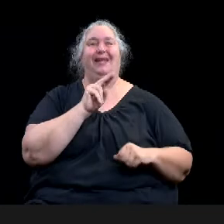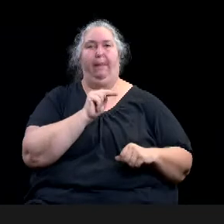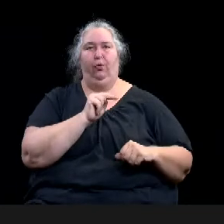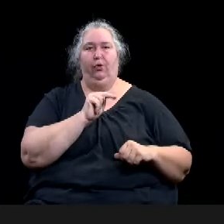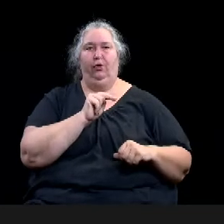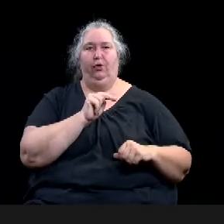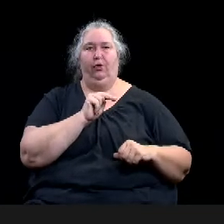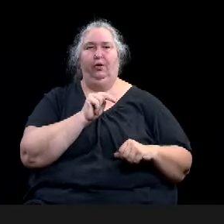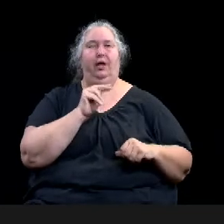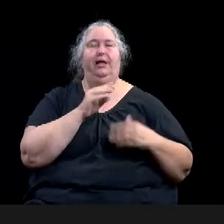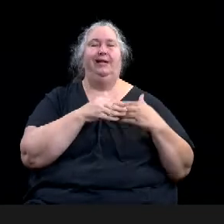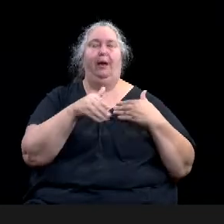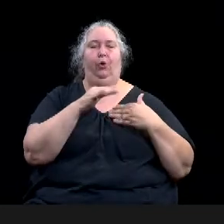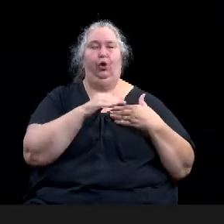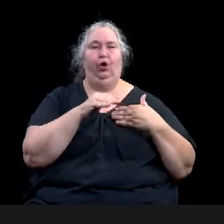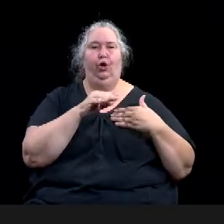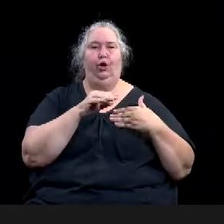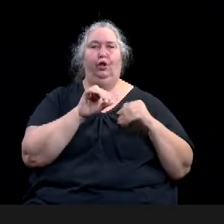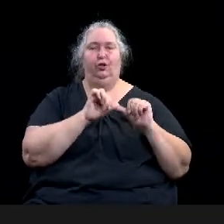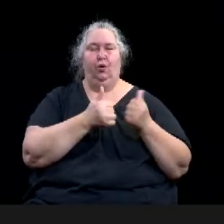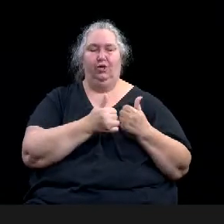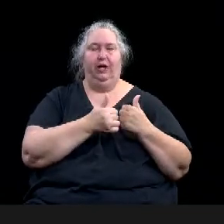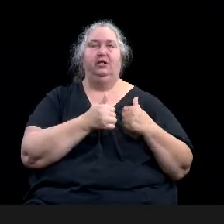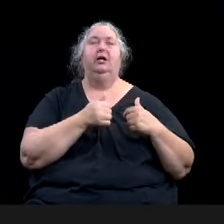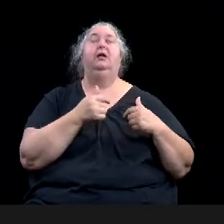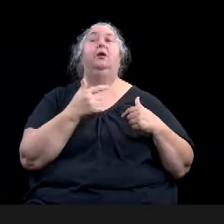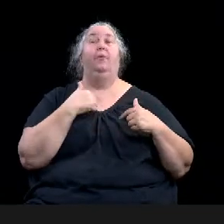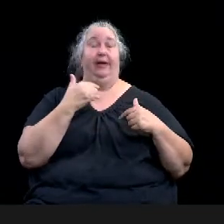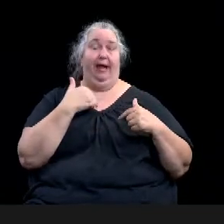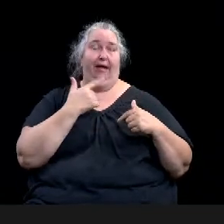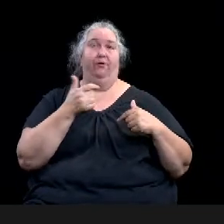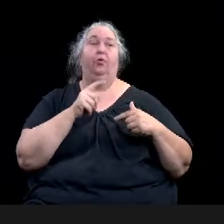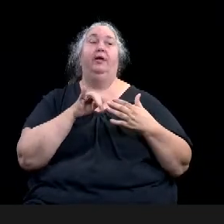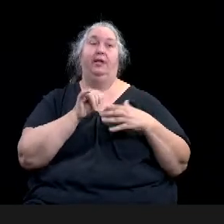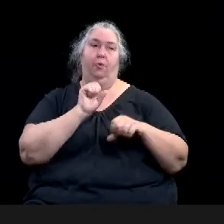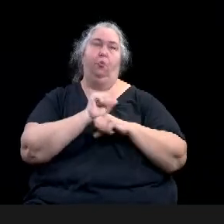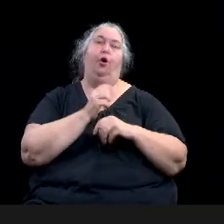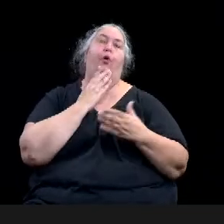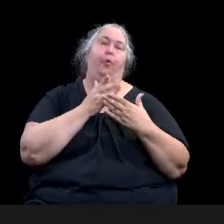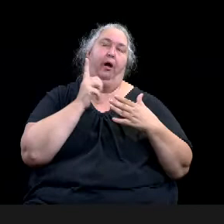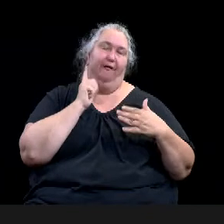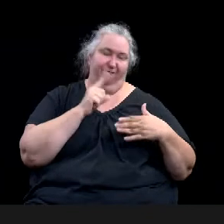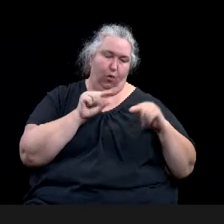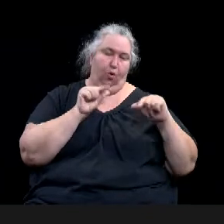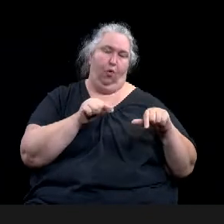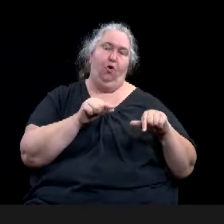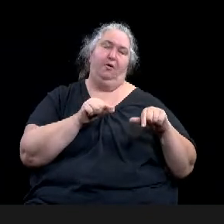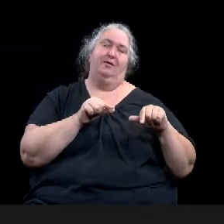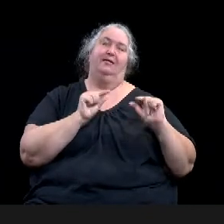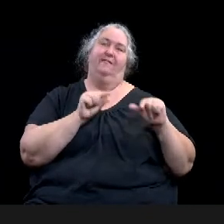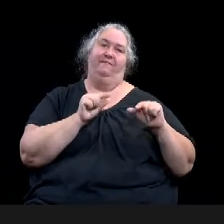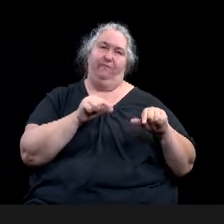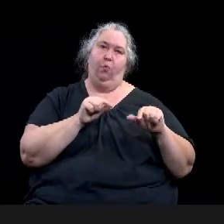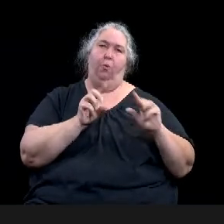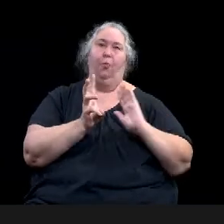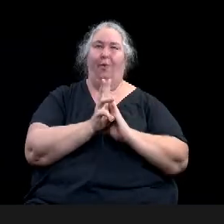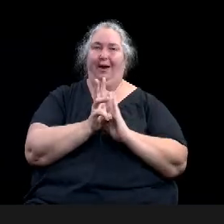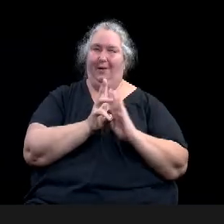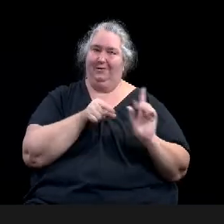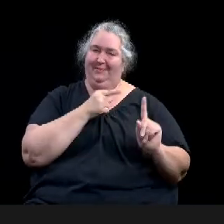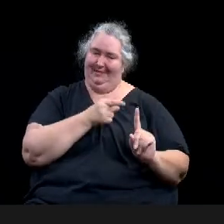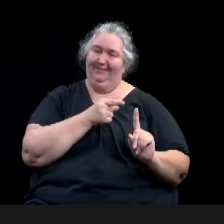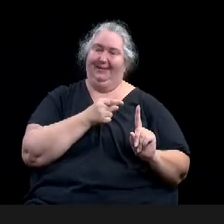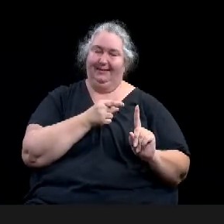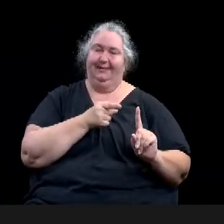neighborhood associations, and, and to make sure we don't allow a neighborhood grant match to prevent the program from